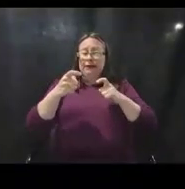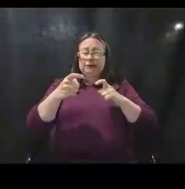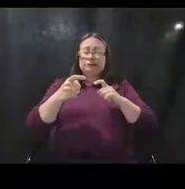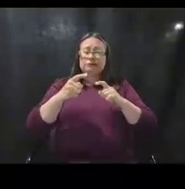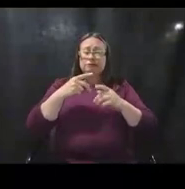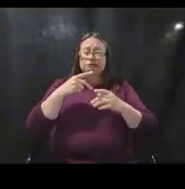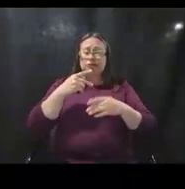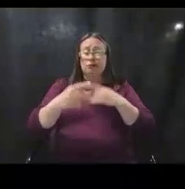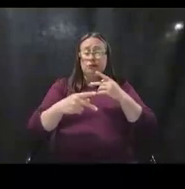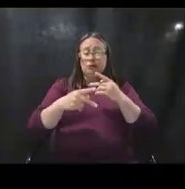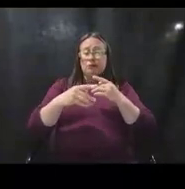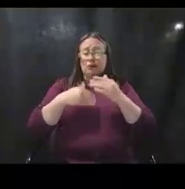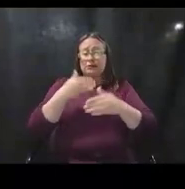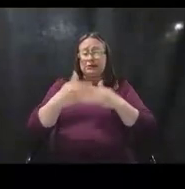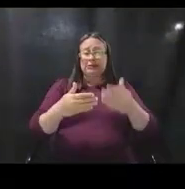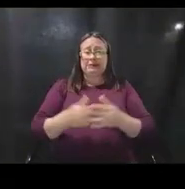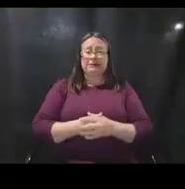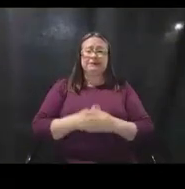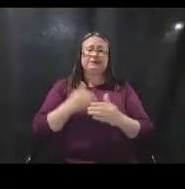Next slide, please.